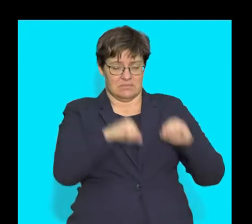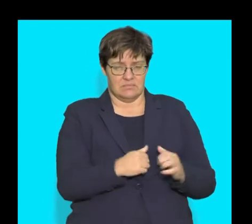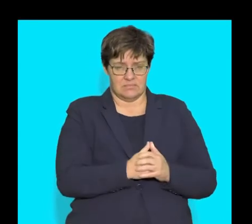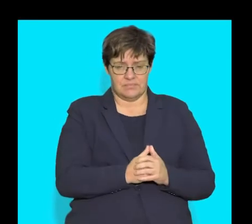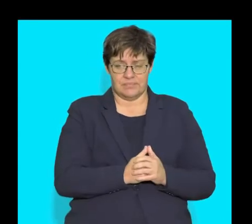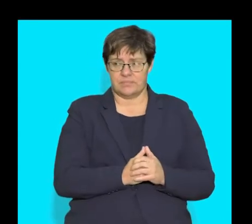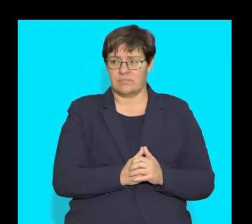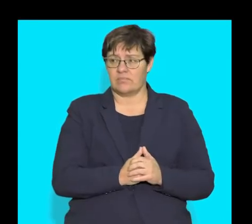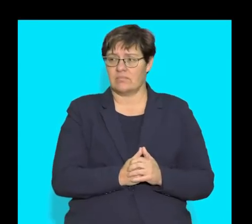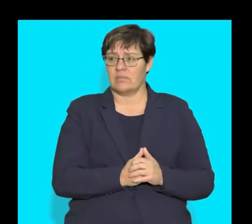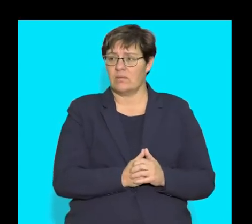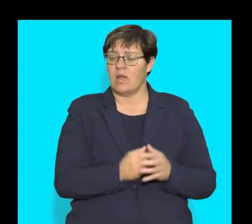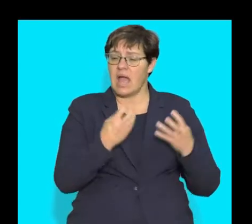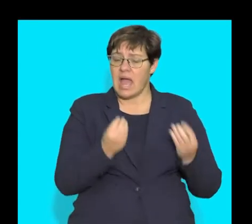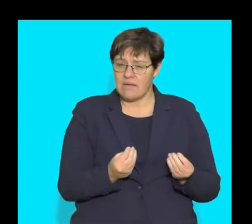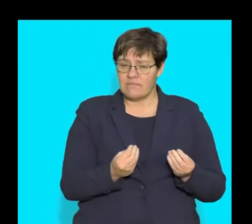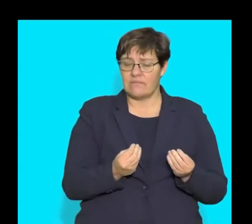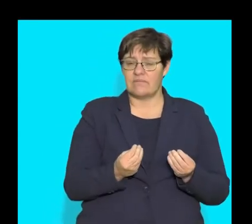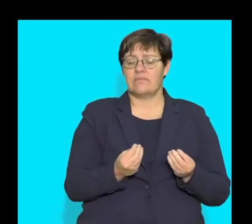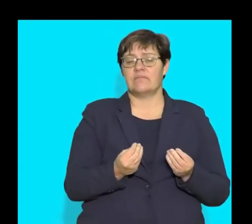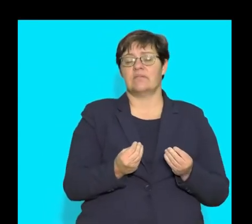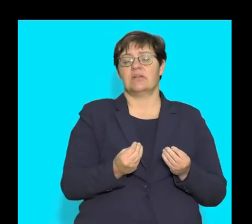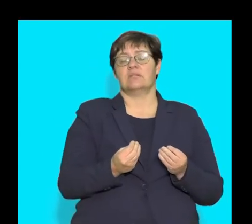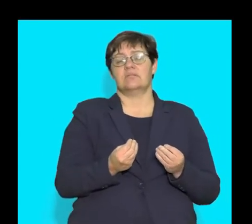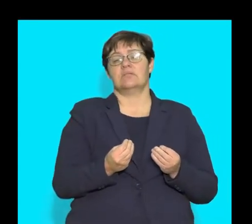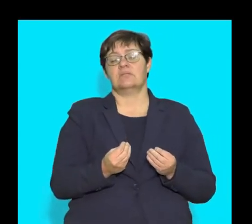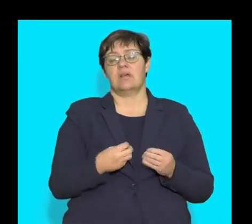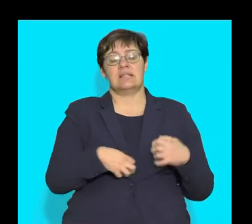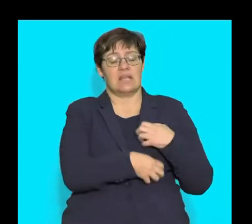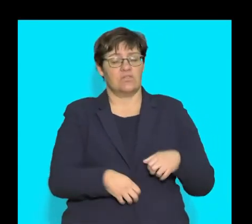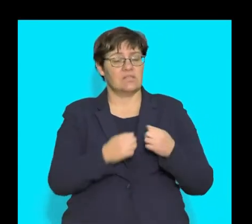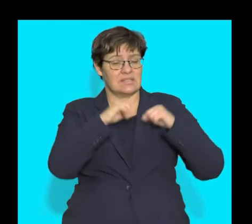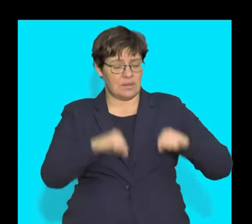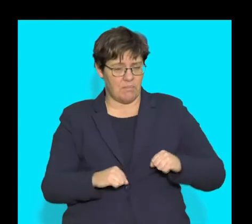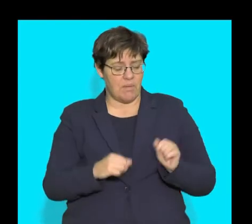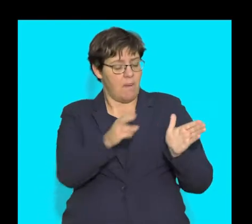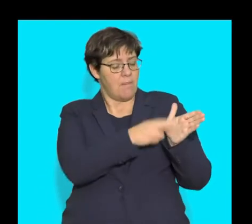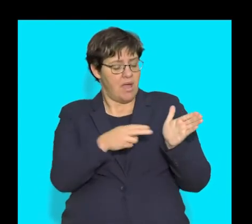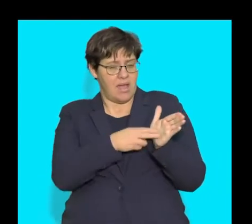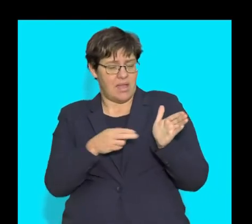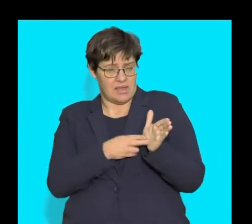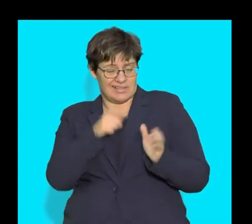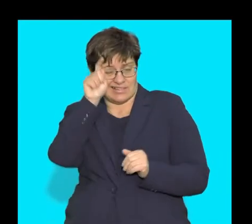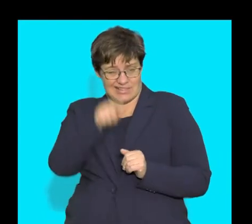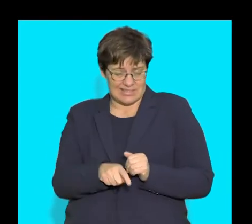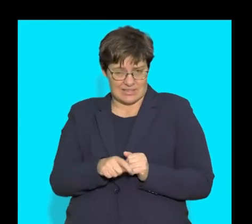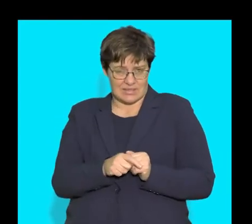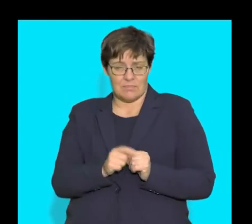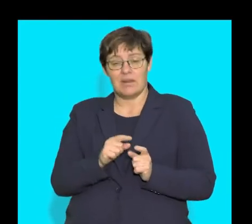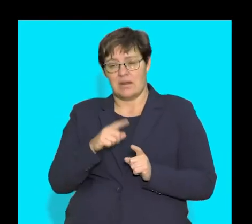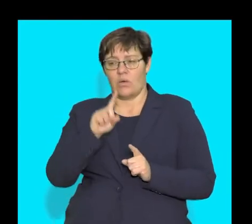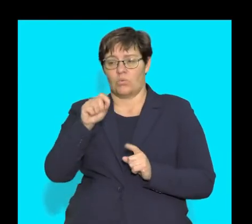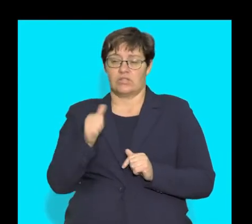got the digestive system and we've got to label the parts which is most probably going to be the next question. Let's look at that.